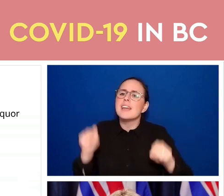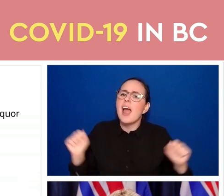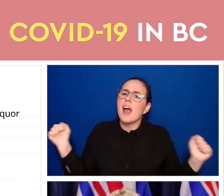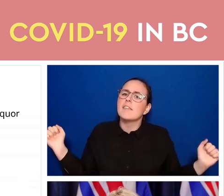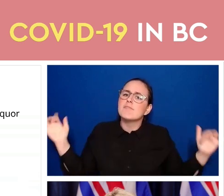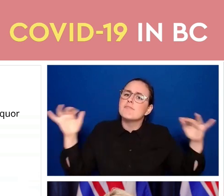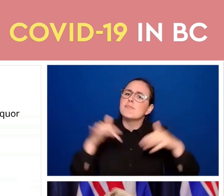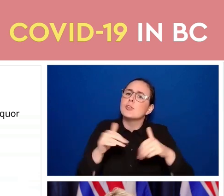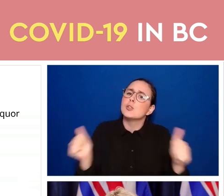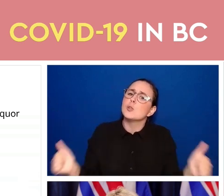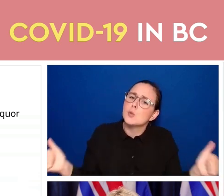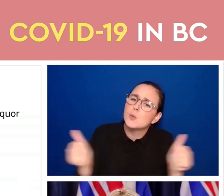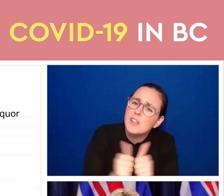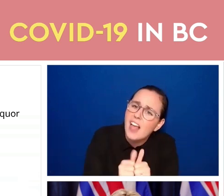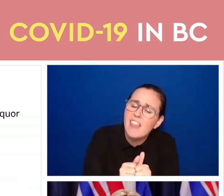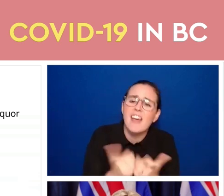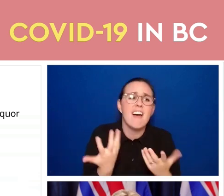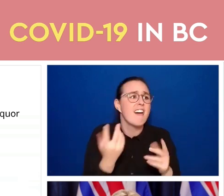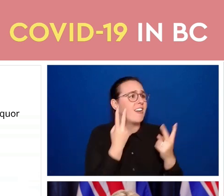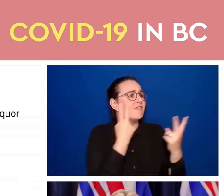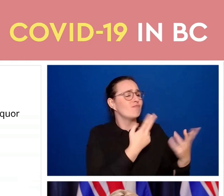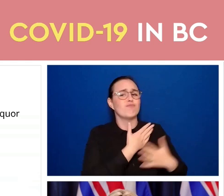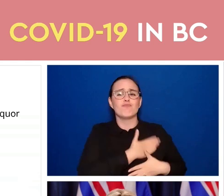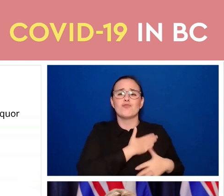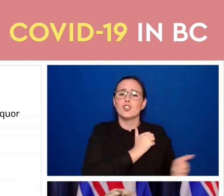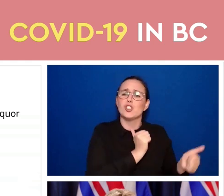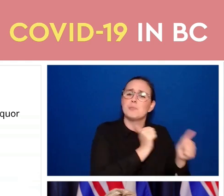together in a way that keeps each other safe.